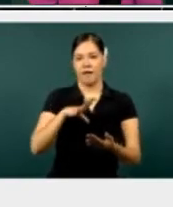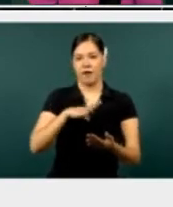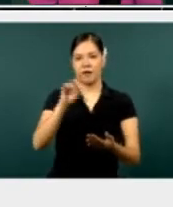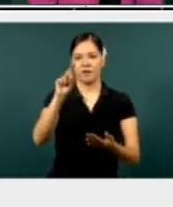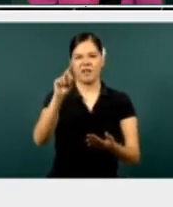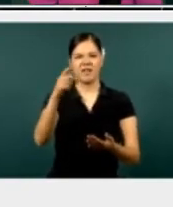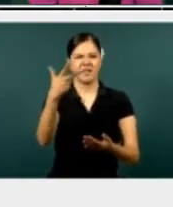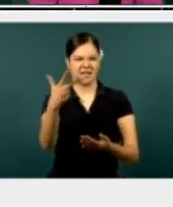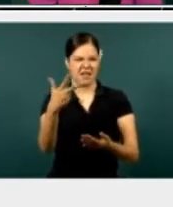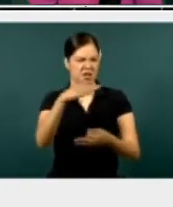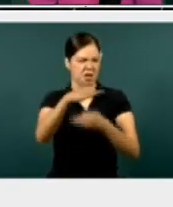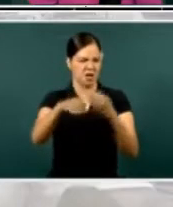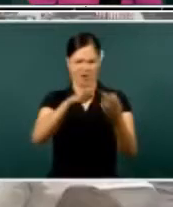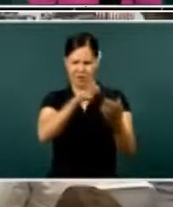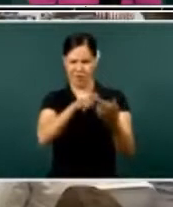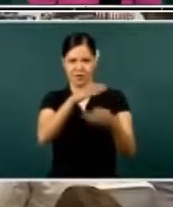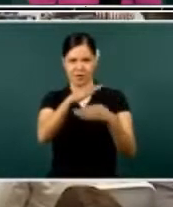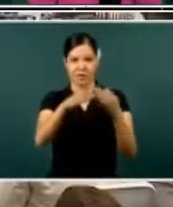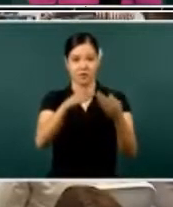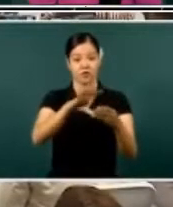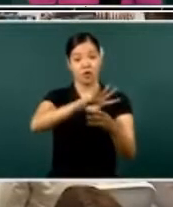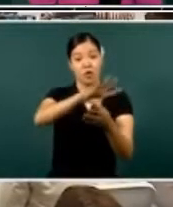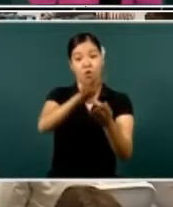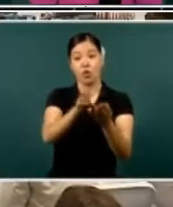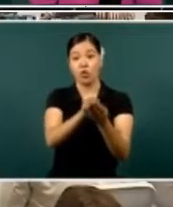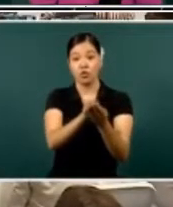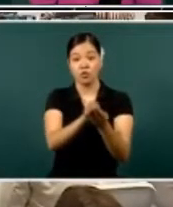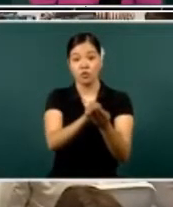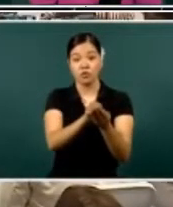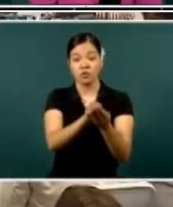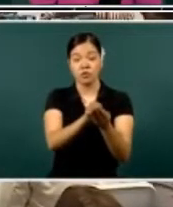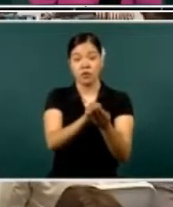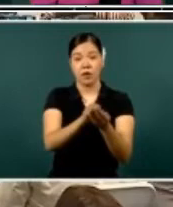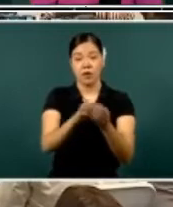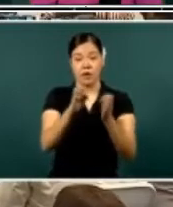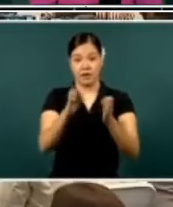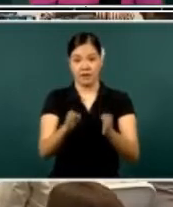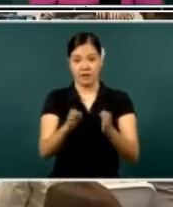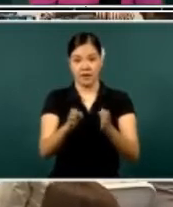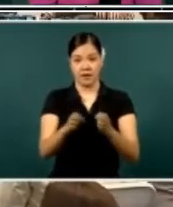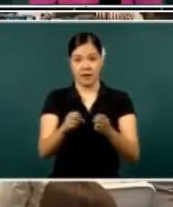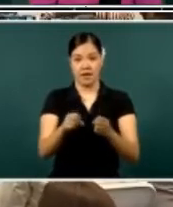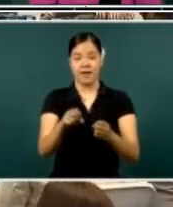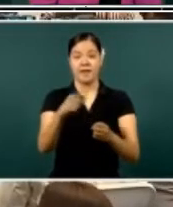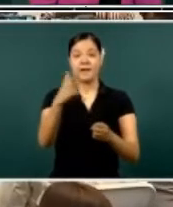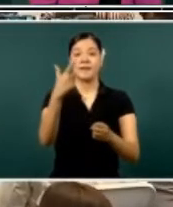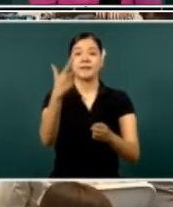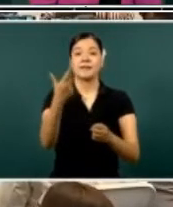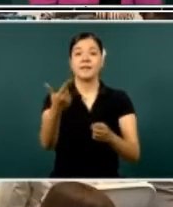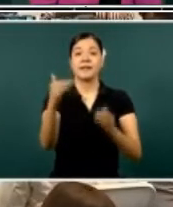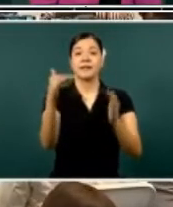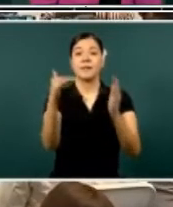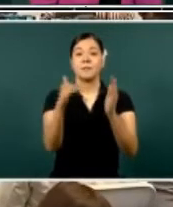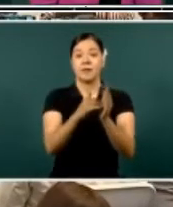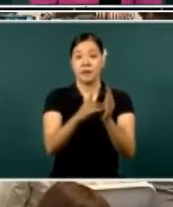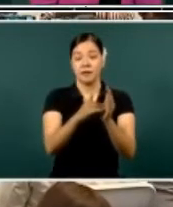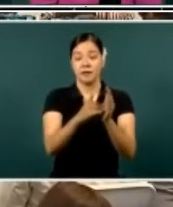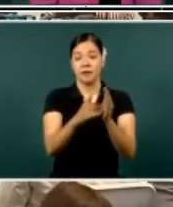So, so a total of, that are, that are in security are 7